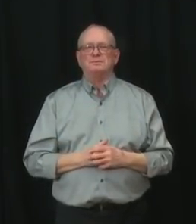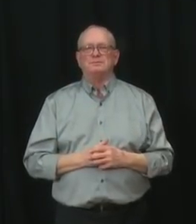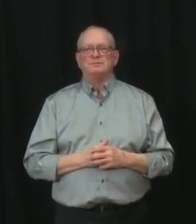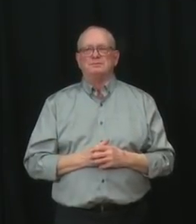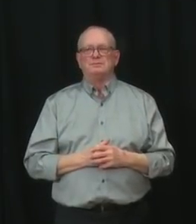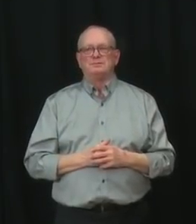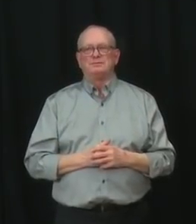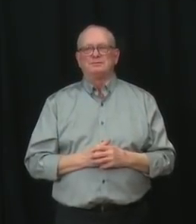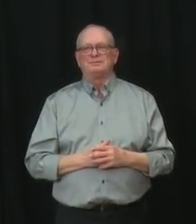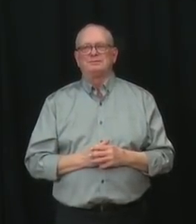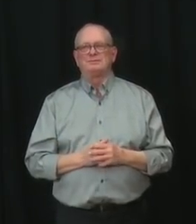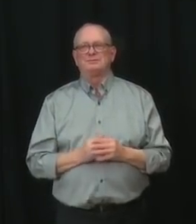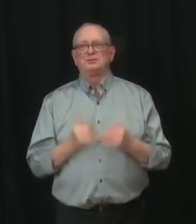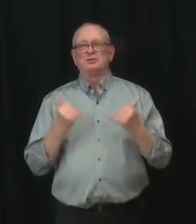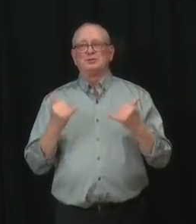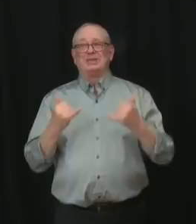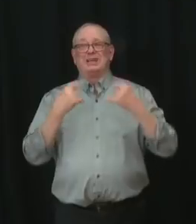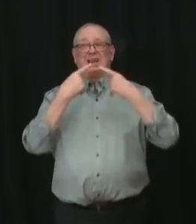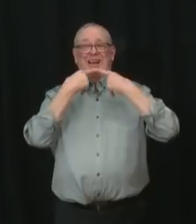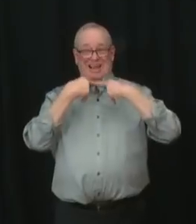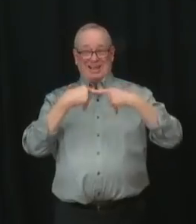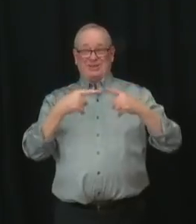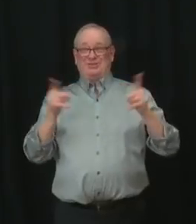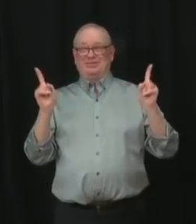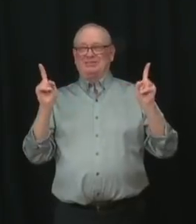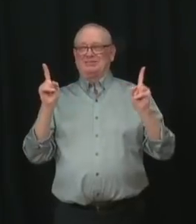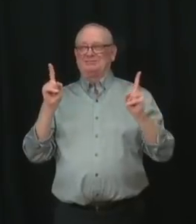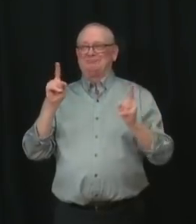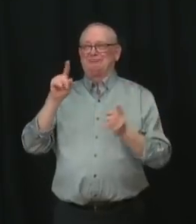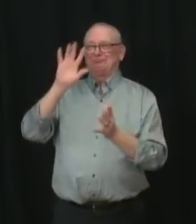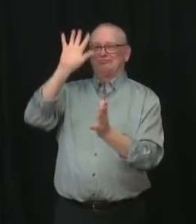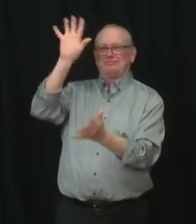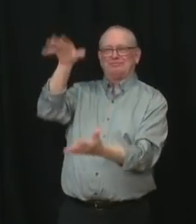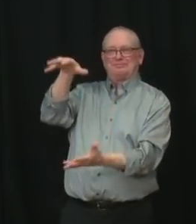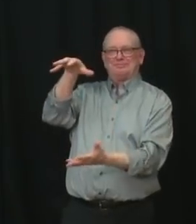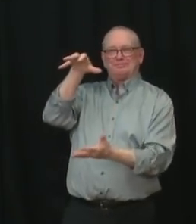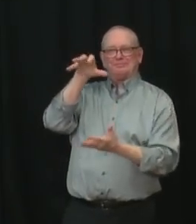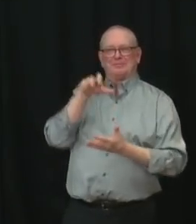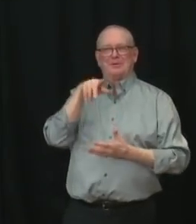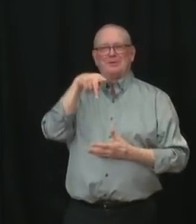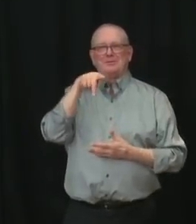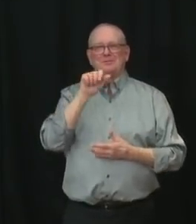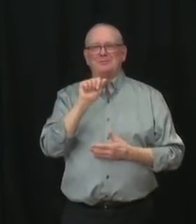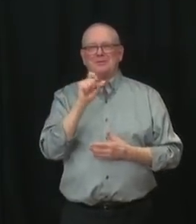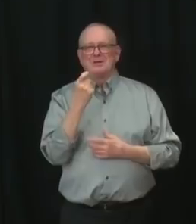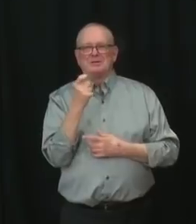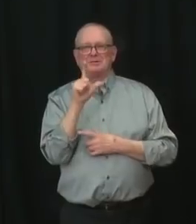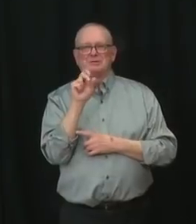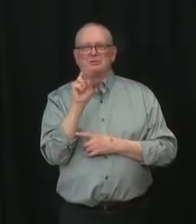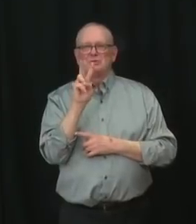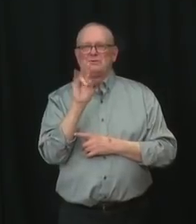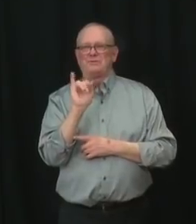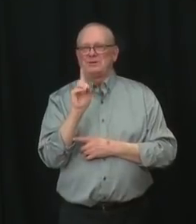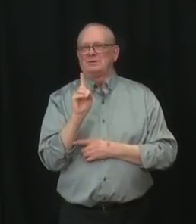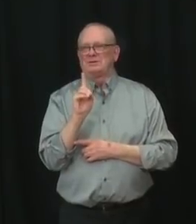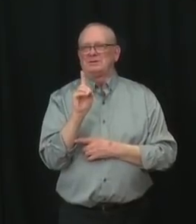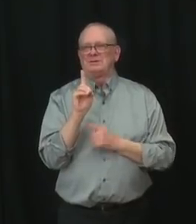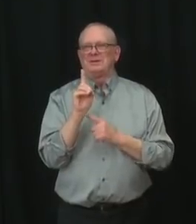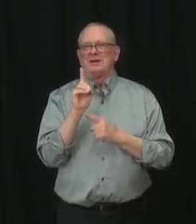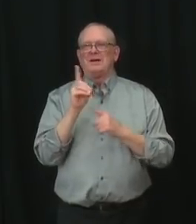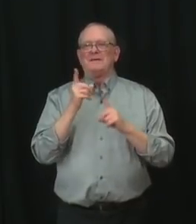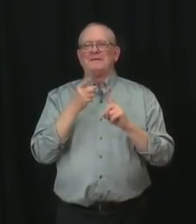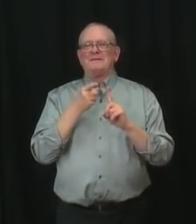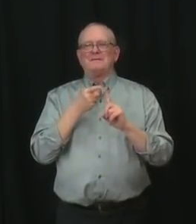that the first shipments of Pfizer's at-home prescription COVID-19 treatment